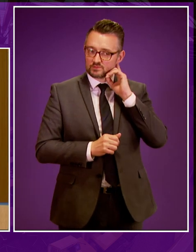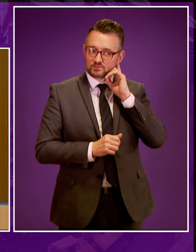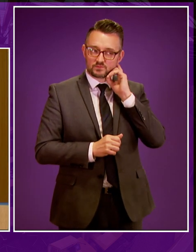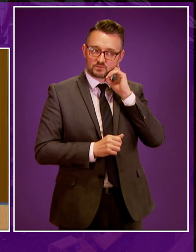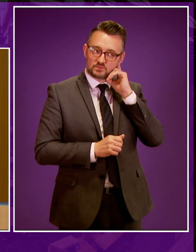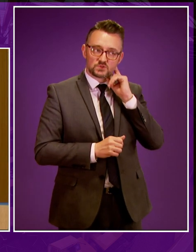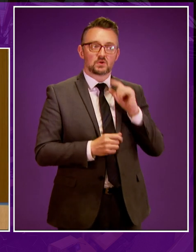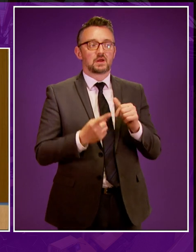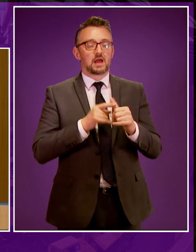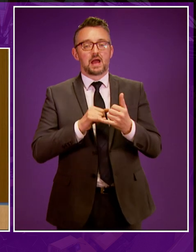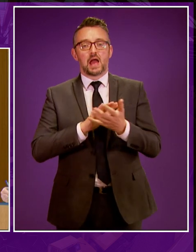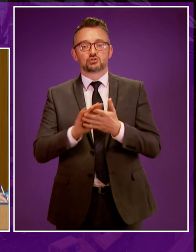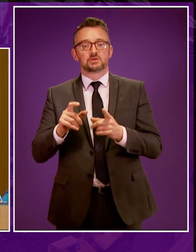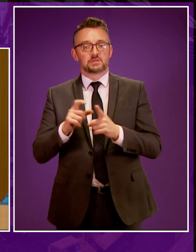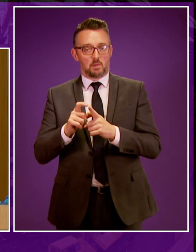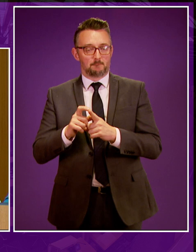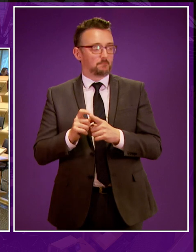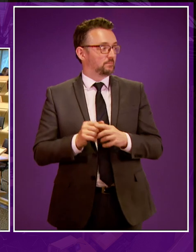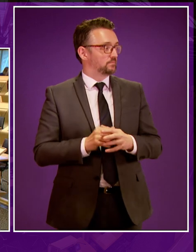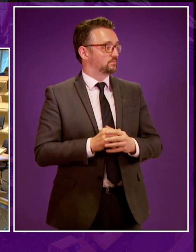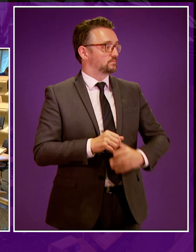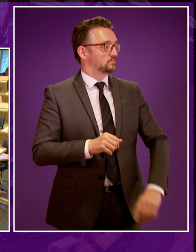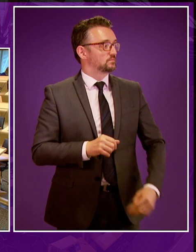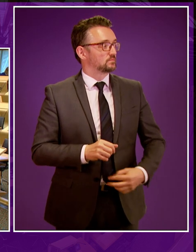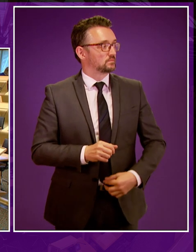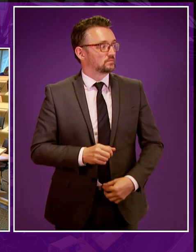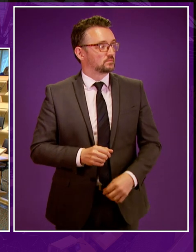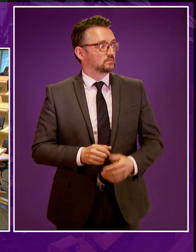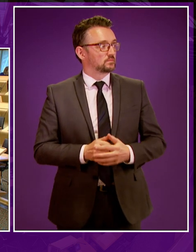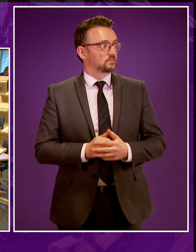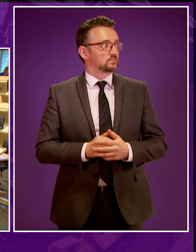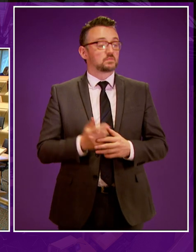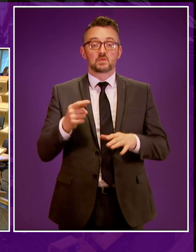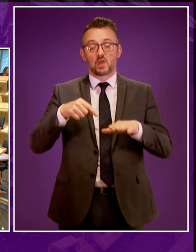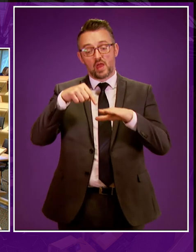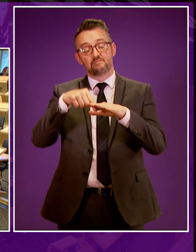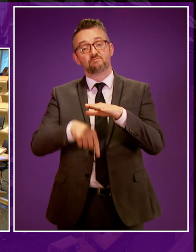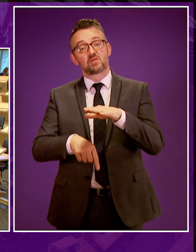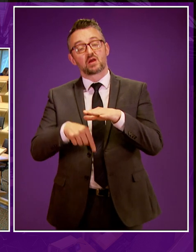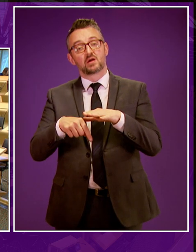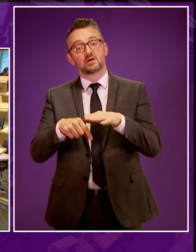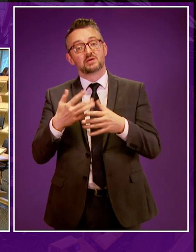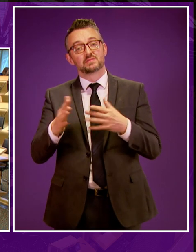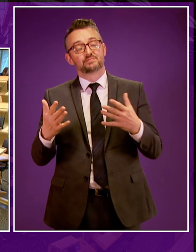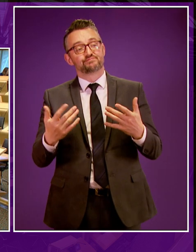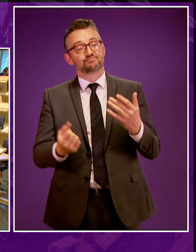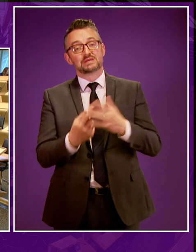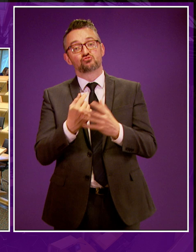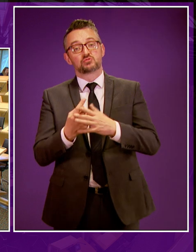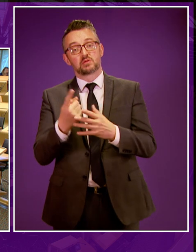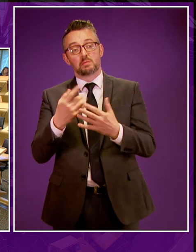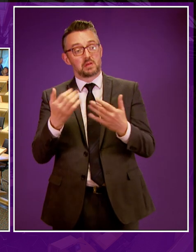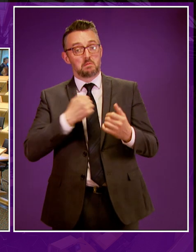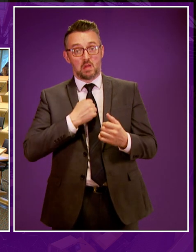call Ash Denham to be followed by Neil Finlay. Ms. Denham, please. Thank you. Fracking has been an issue that many of my